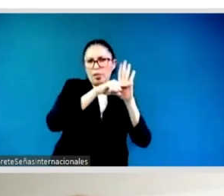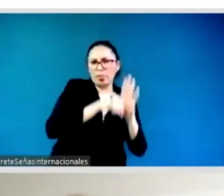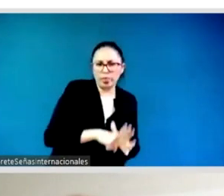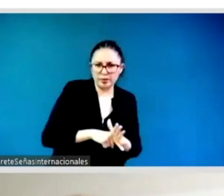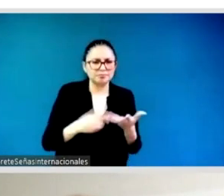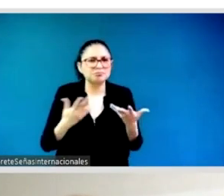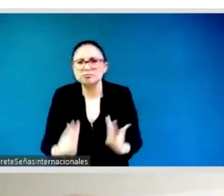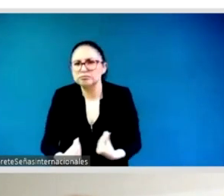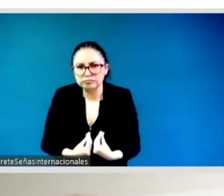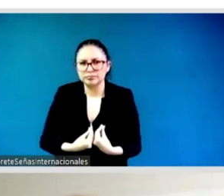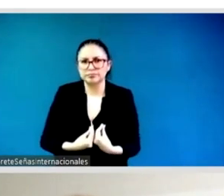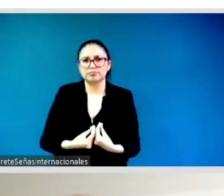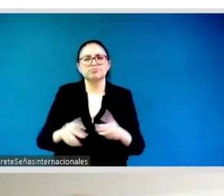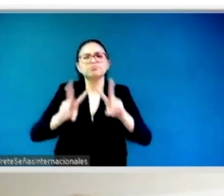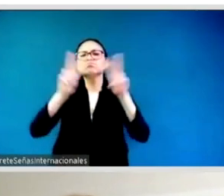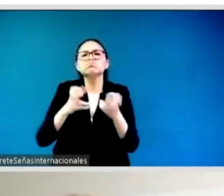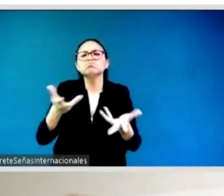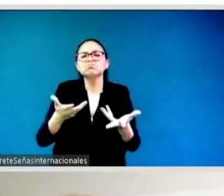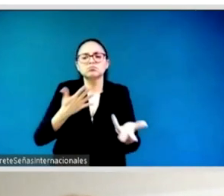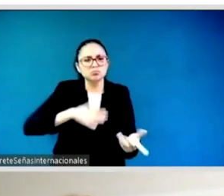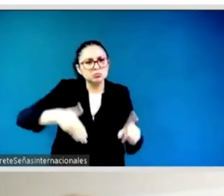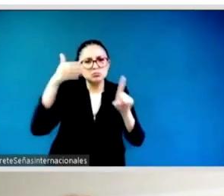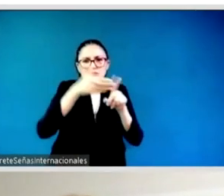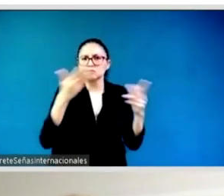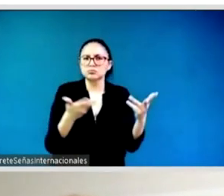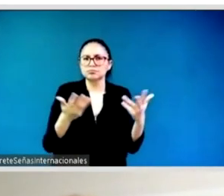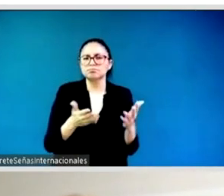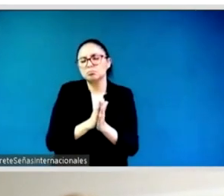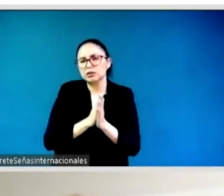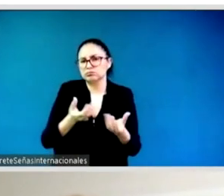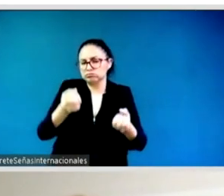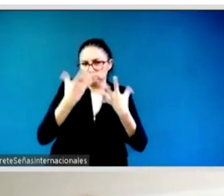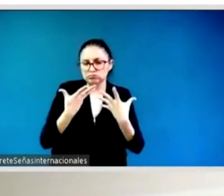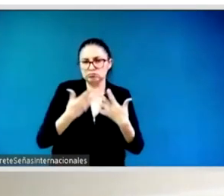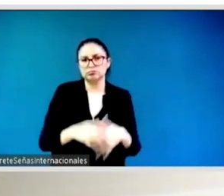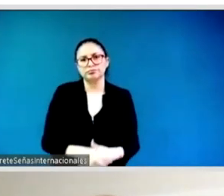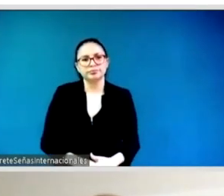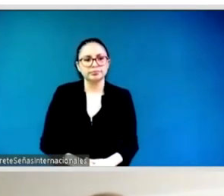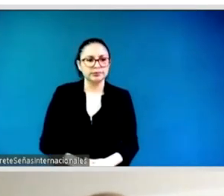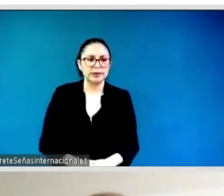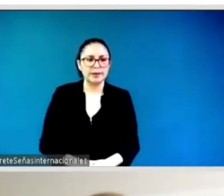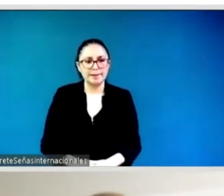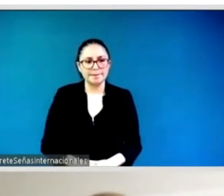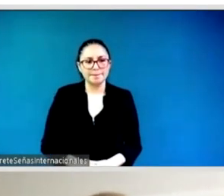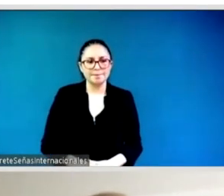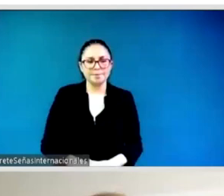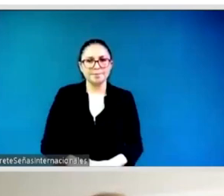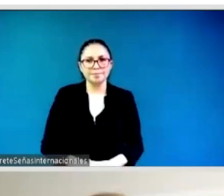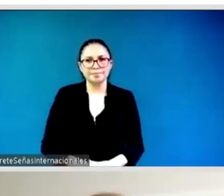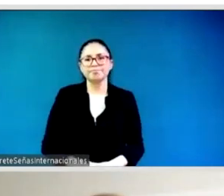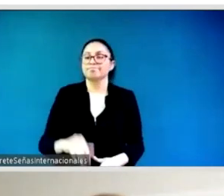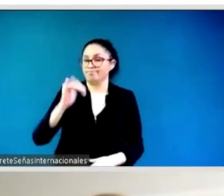question sure i think uh absolutely it is very important as i mentioned before to